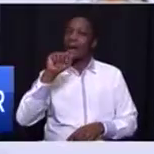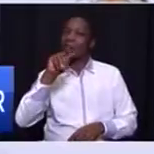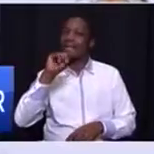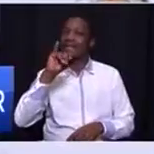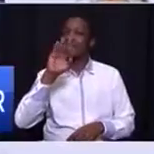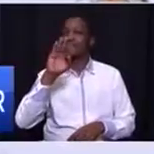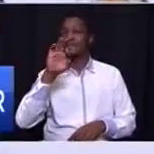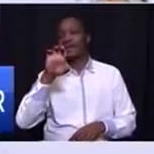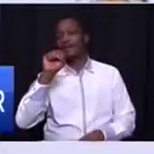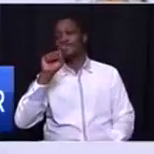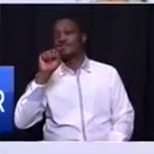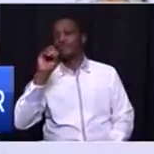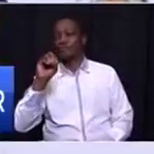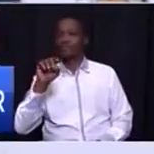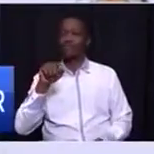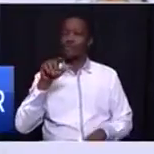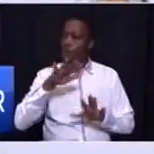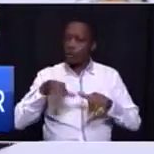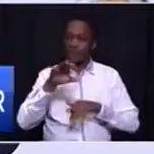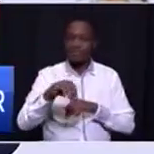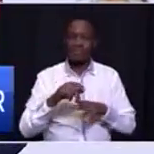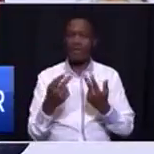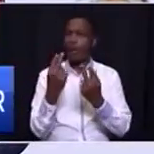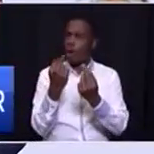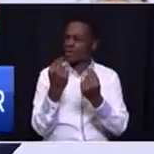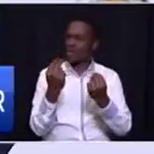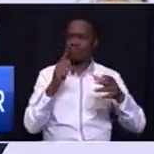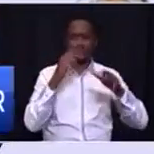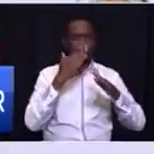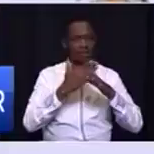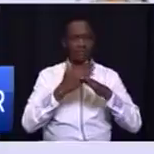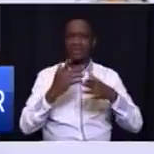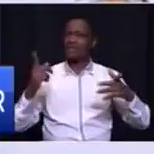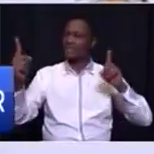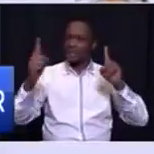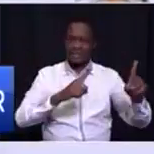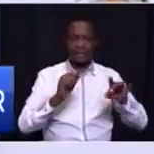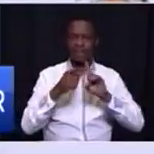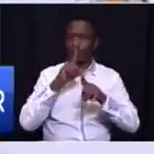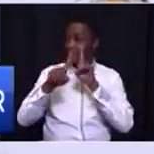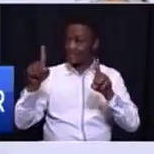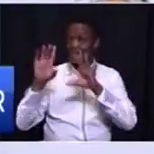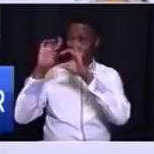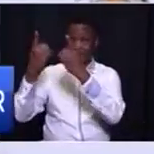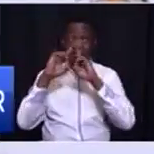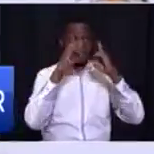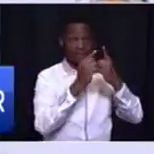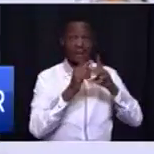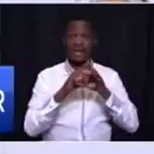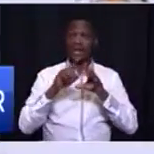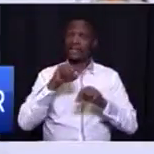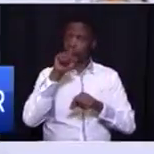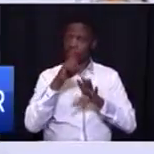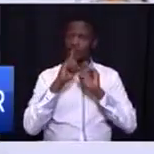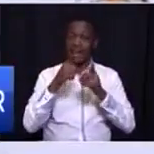province, entry-level jobs and all the new jobs that are coming for every department, the question we must answer